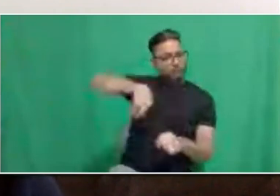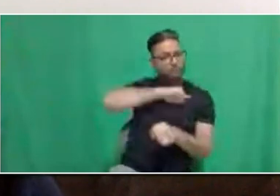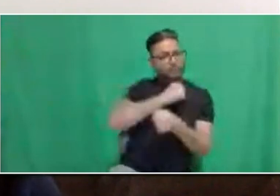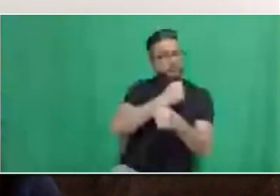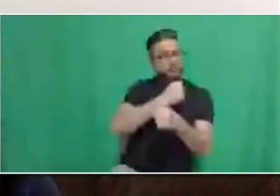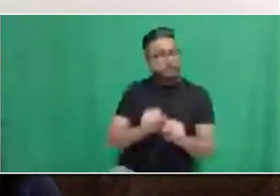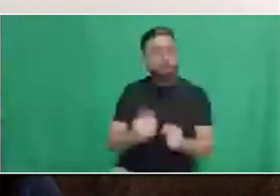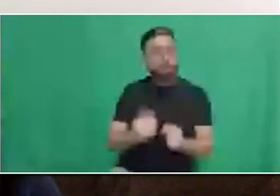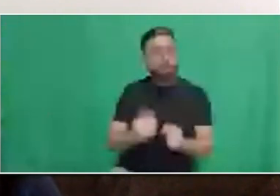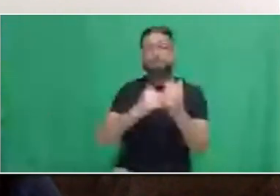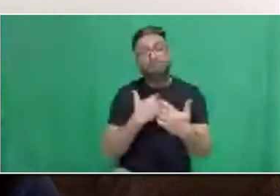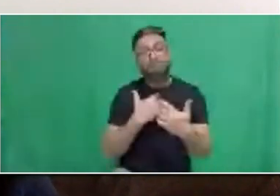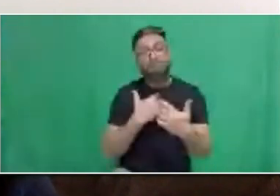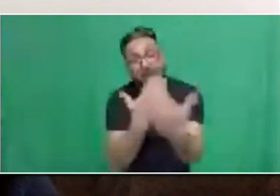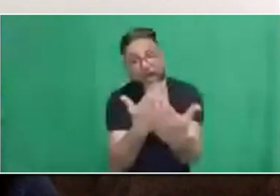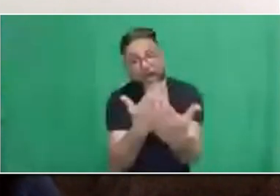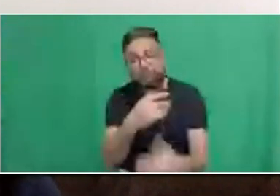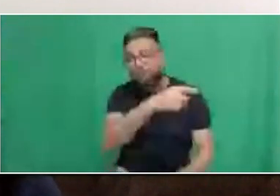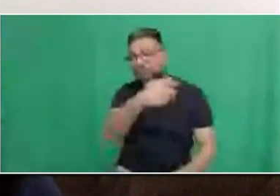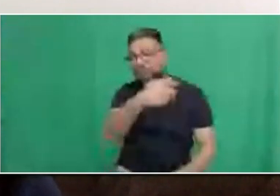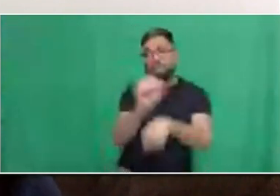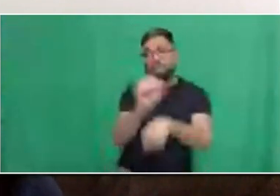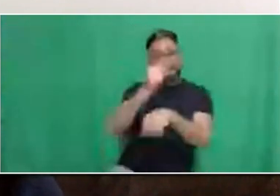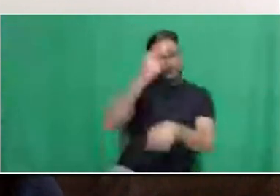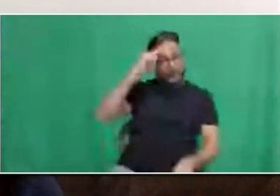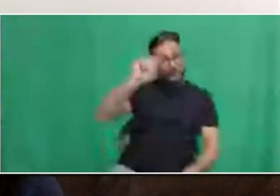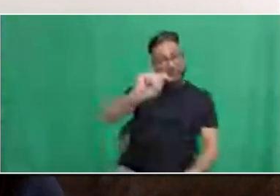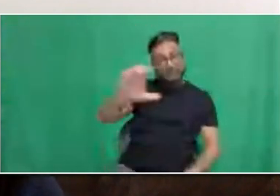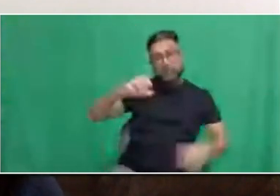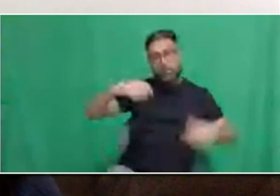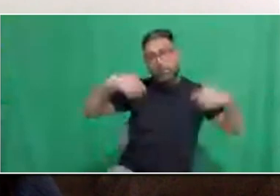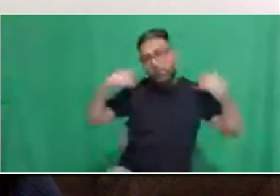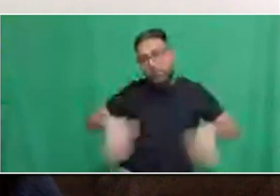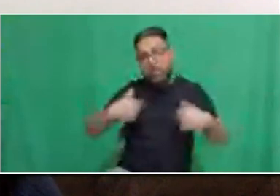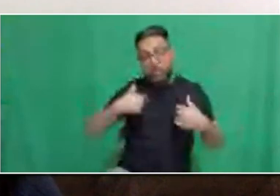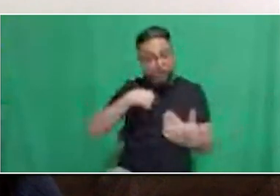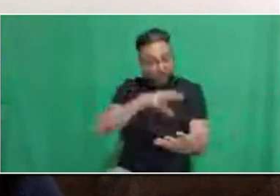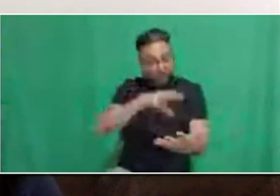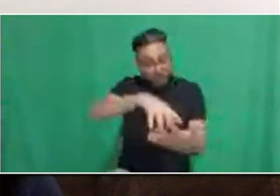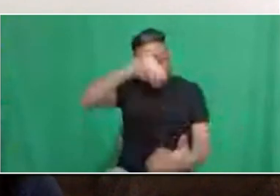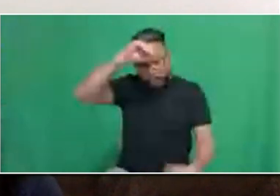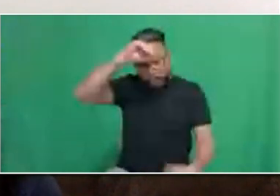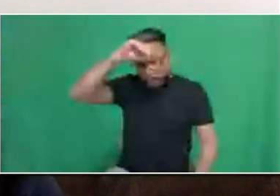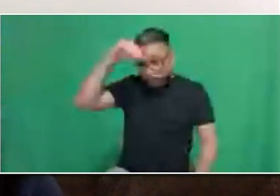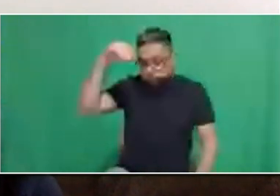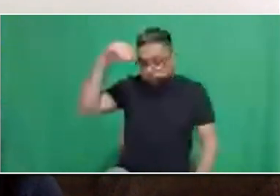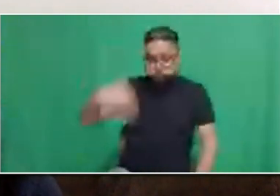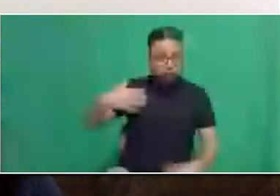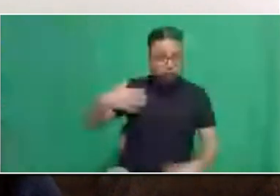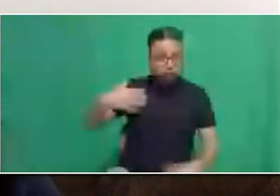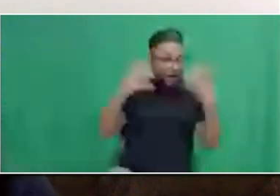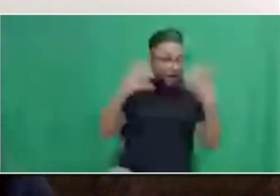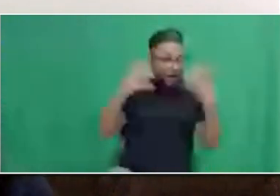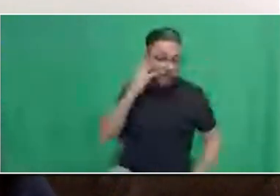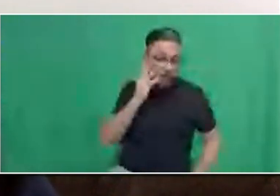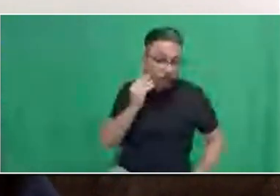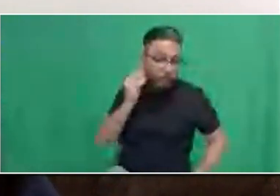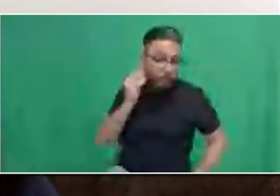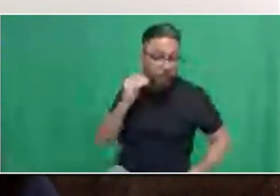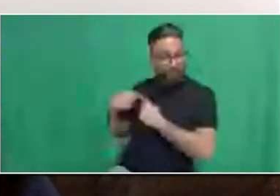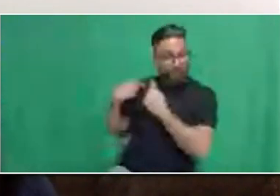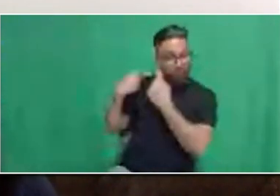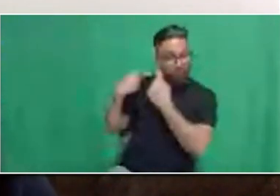lessons have been amazing, the experience I have gained over the past three years have been amazing too, and the people I work with are all